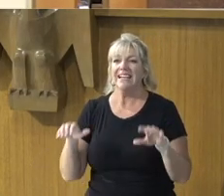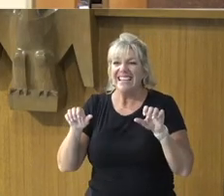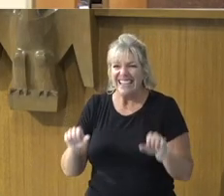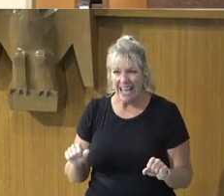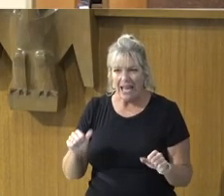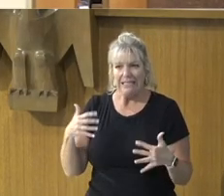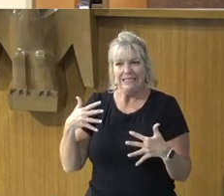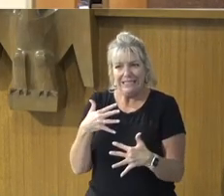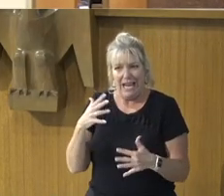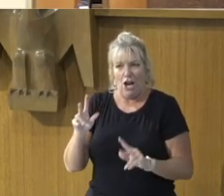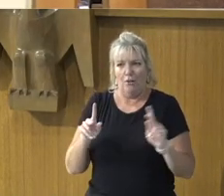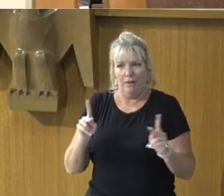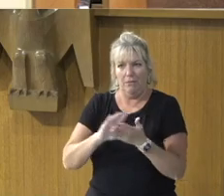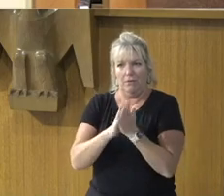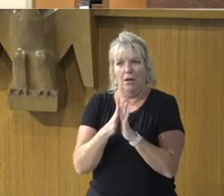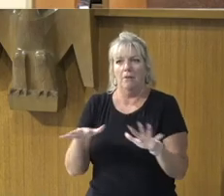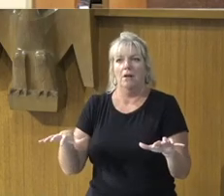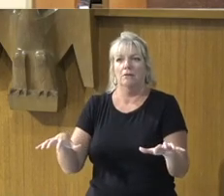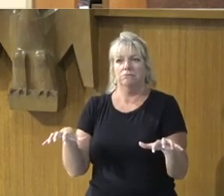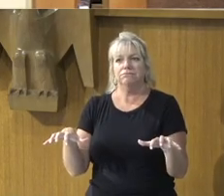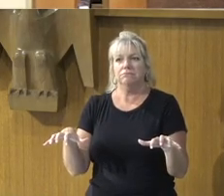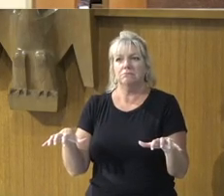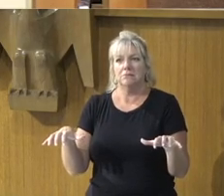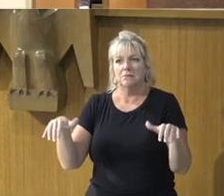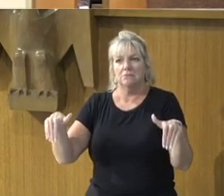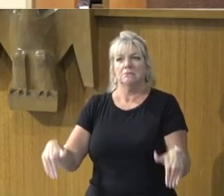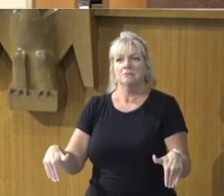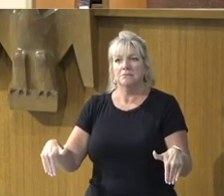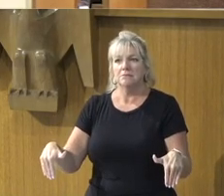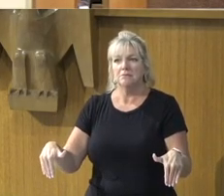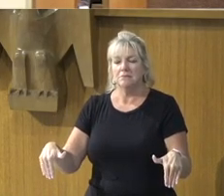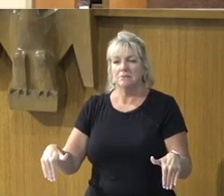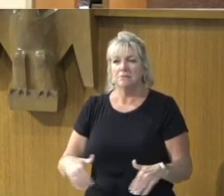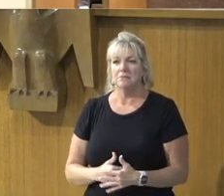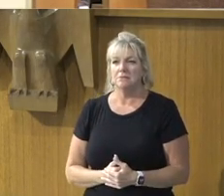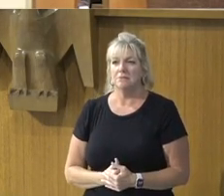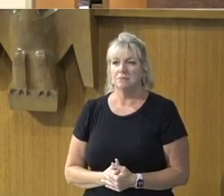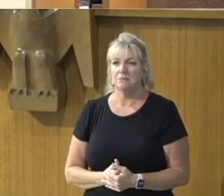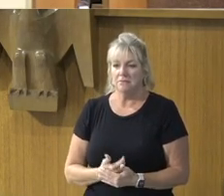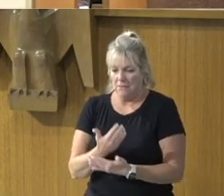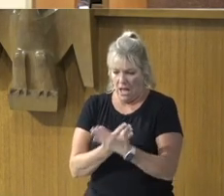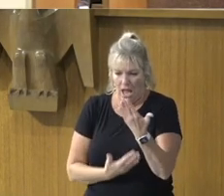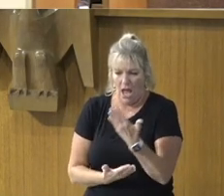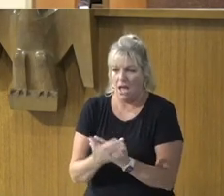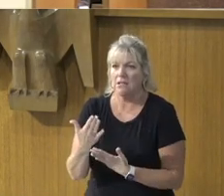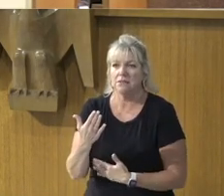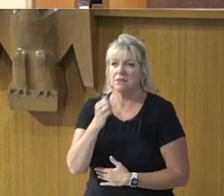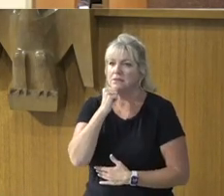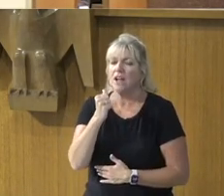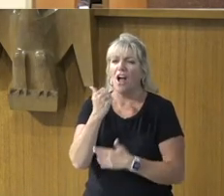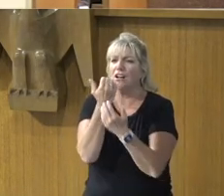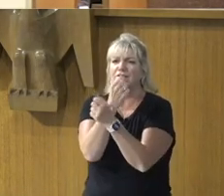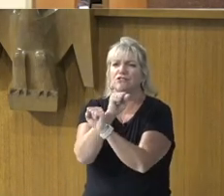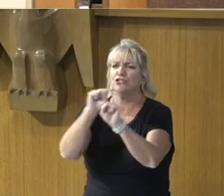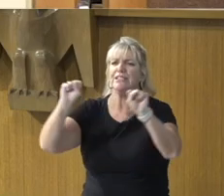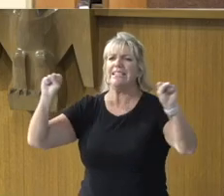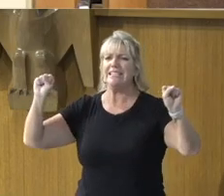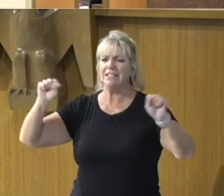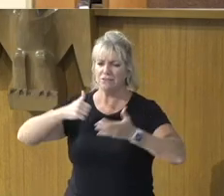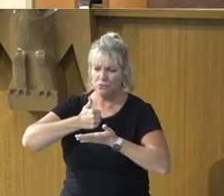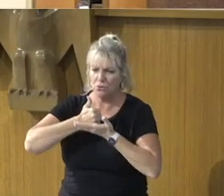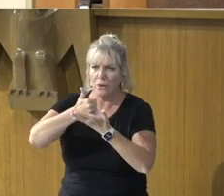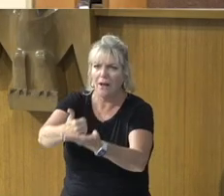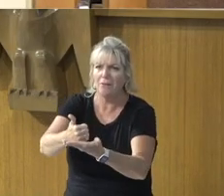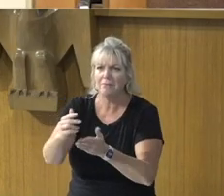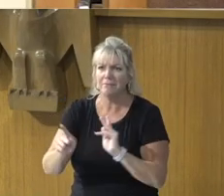Stiff, So stiff, The hands, Are no longer free, To reach out, And aid another,